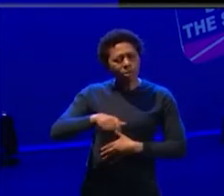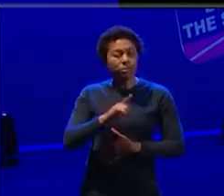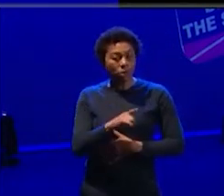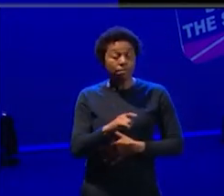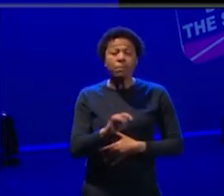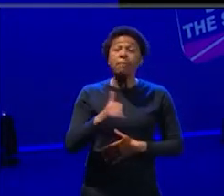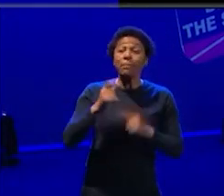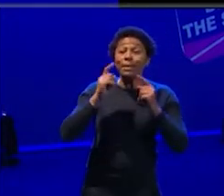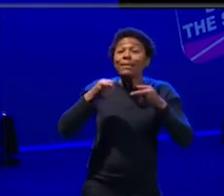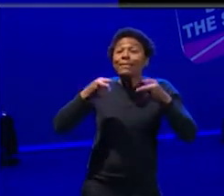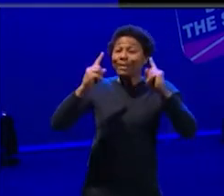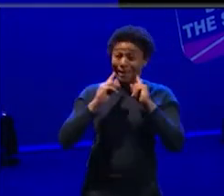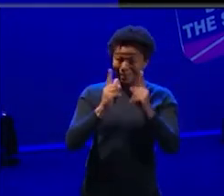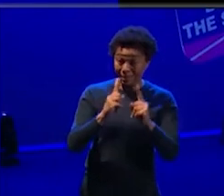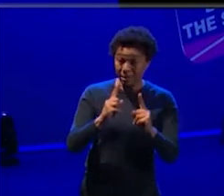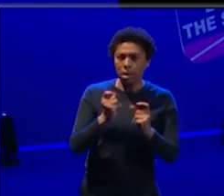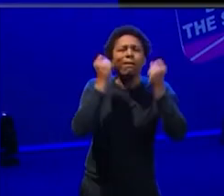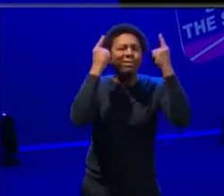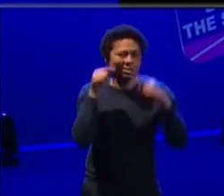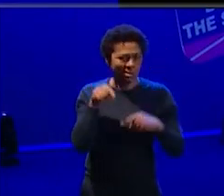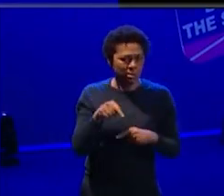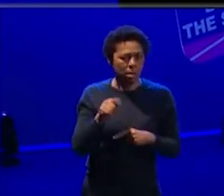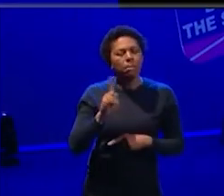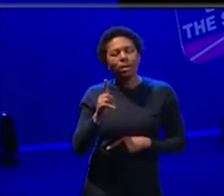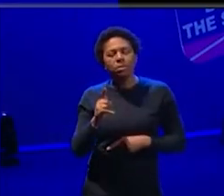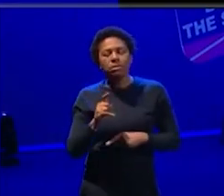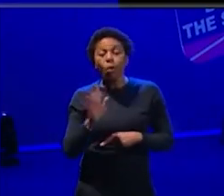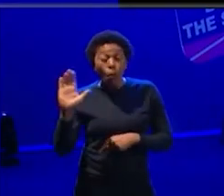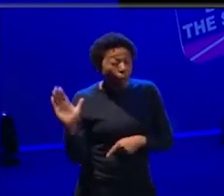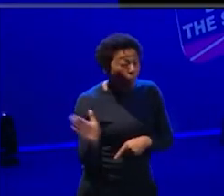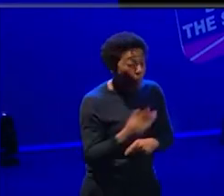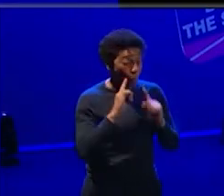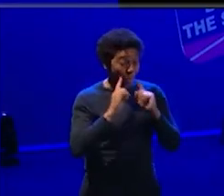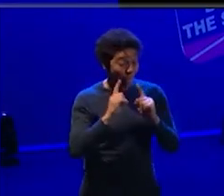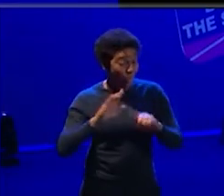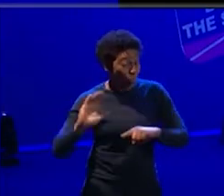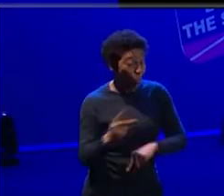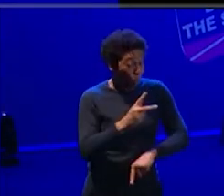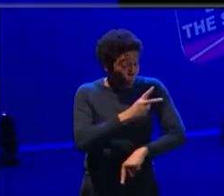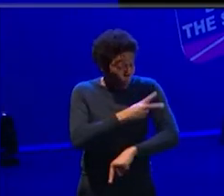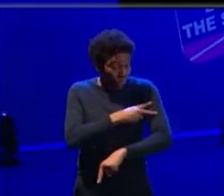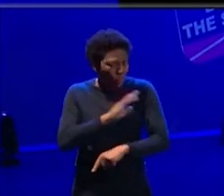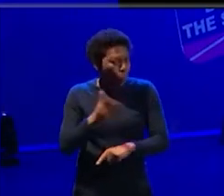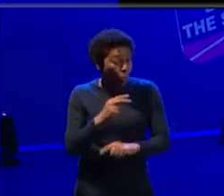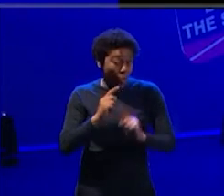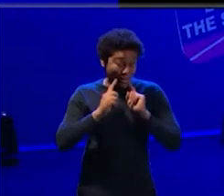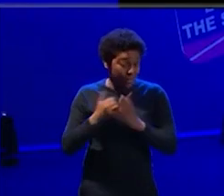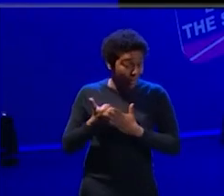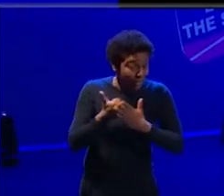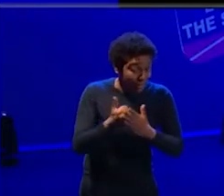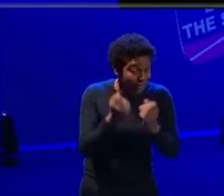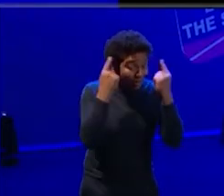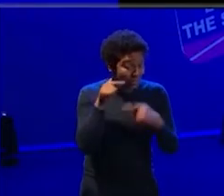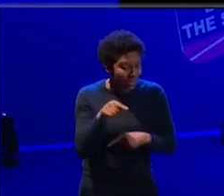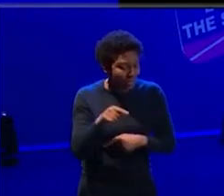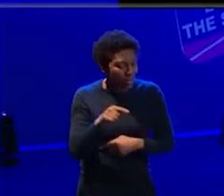head teacher might get that, but not every class teacher gets that. And then not every teaching assistant gets that as well. Um, and